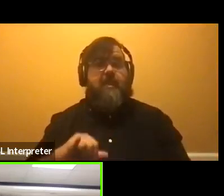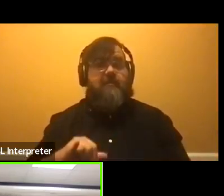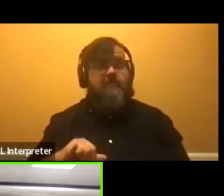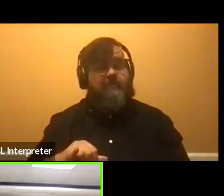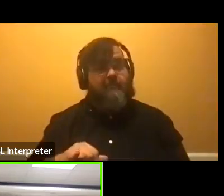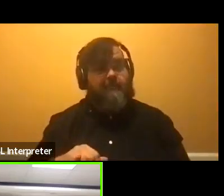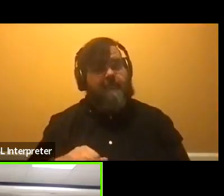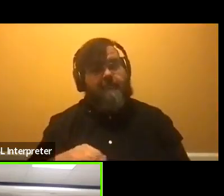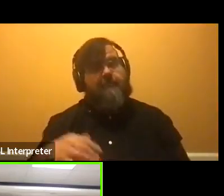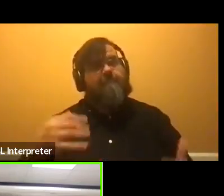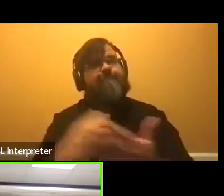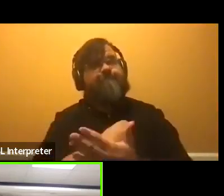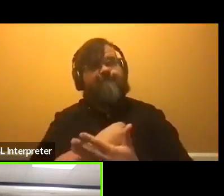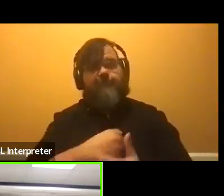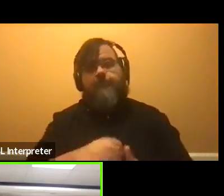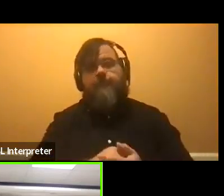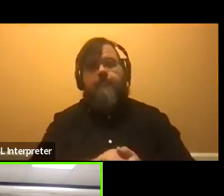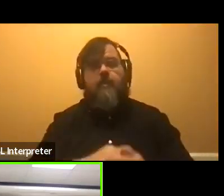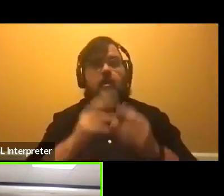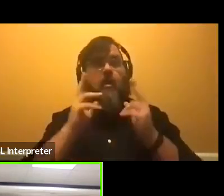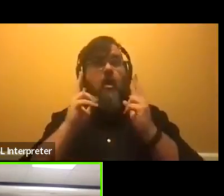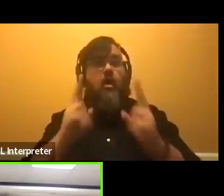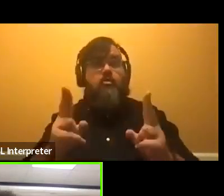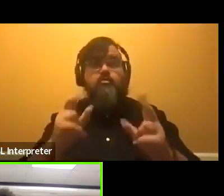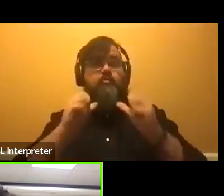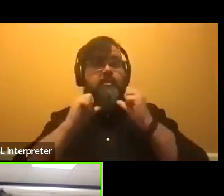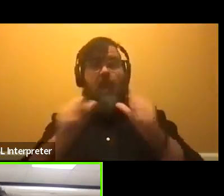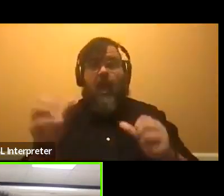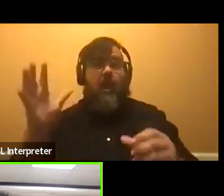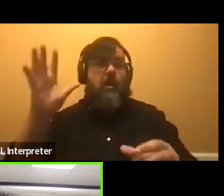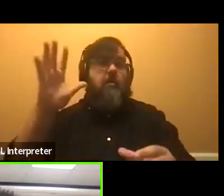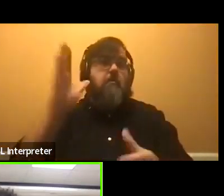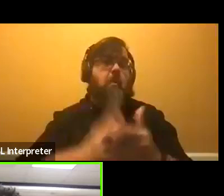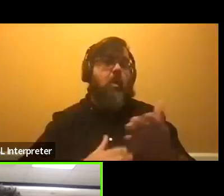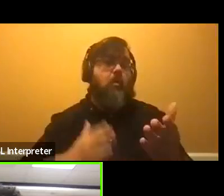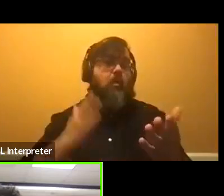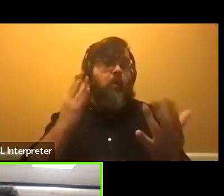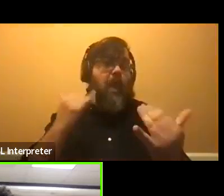Um, so yes, honors was not a factor, but it's definitely a reason I stayed.